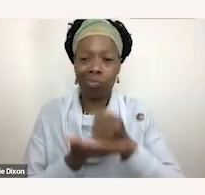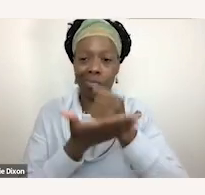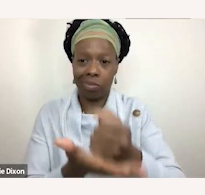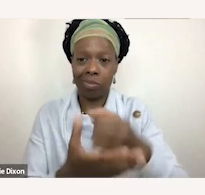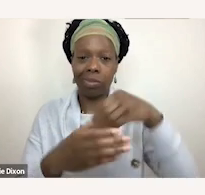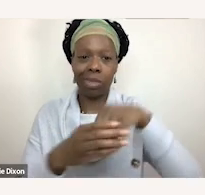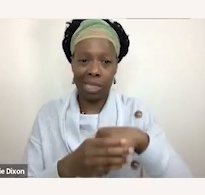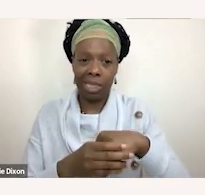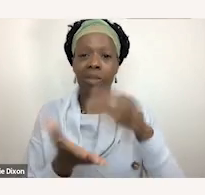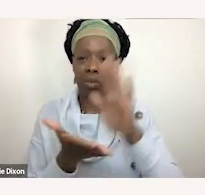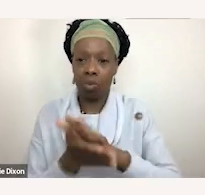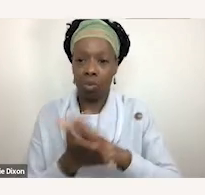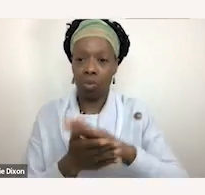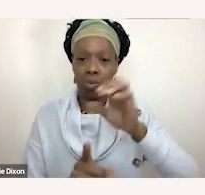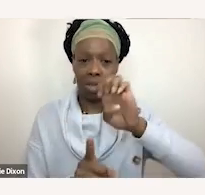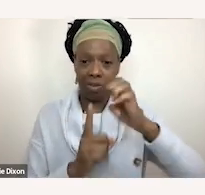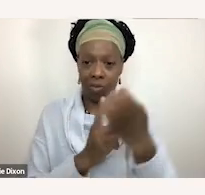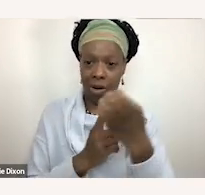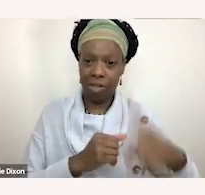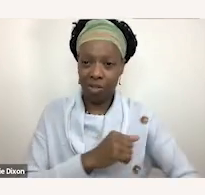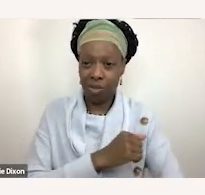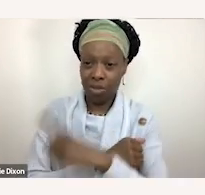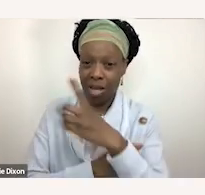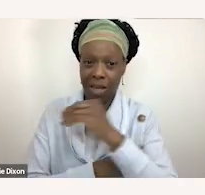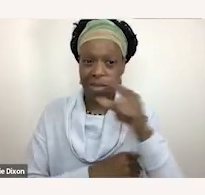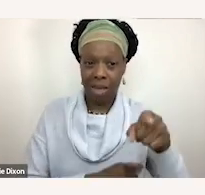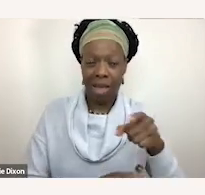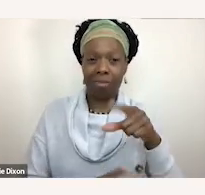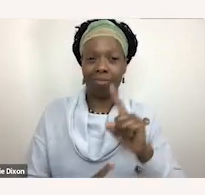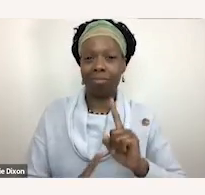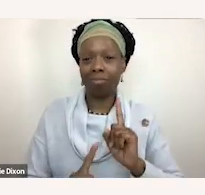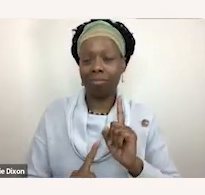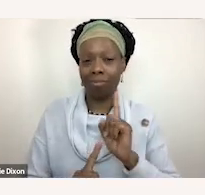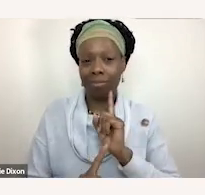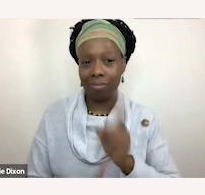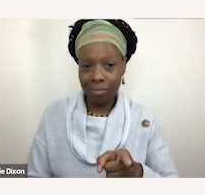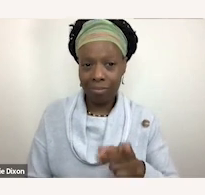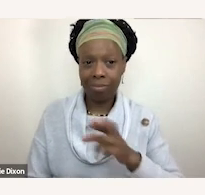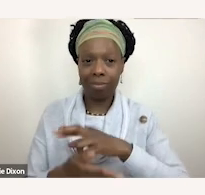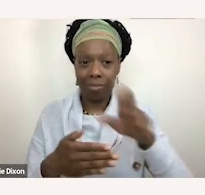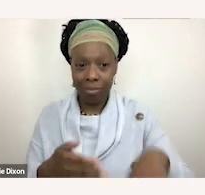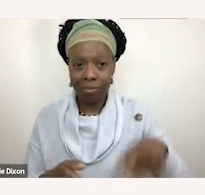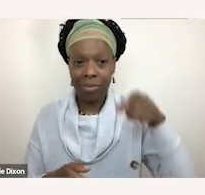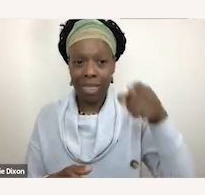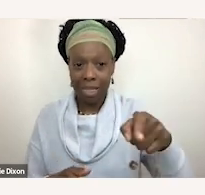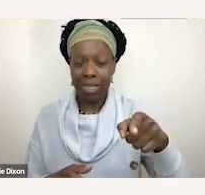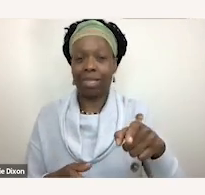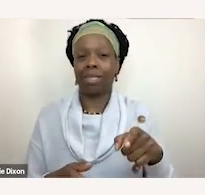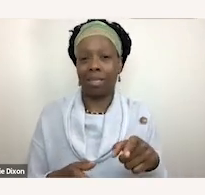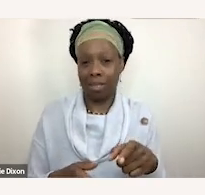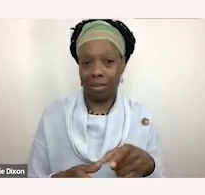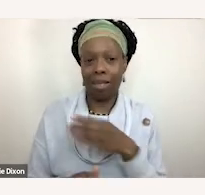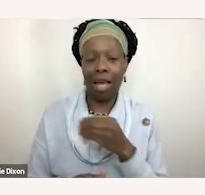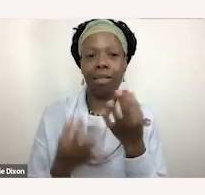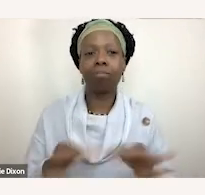came out of like they are a direct result of this action and it's important for both kids with